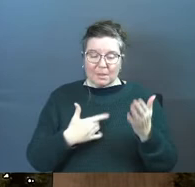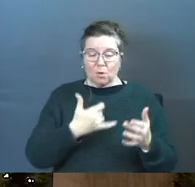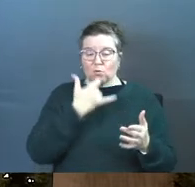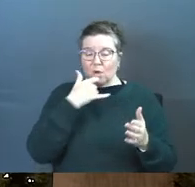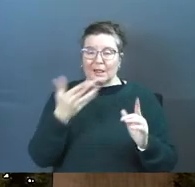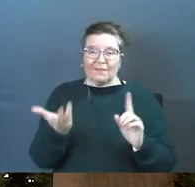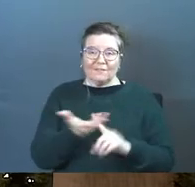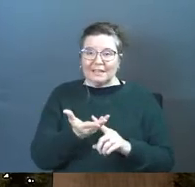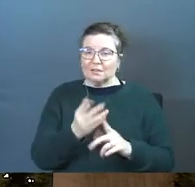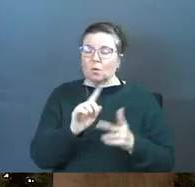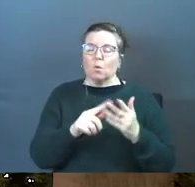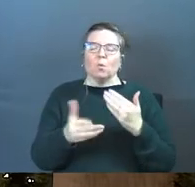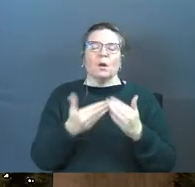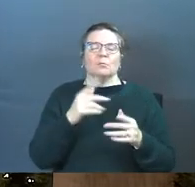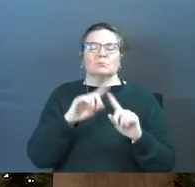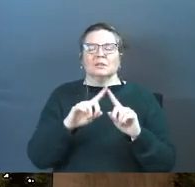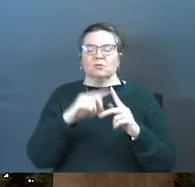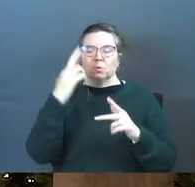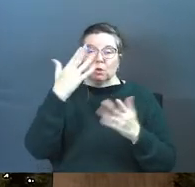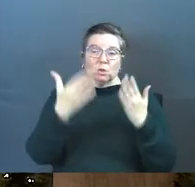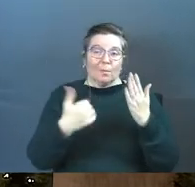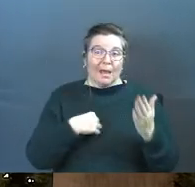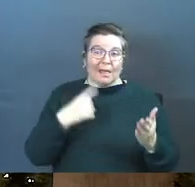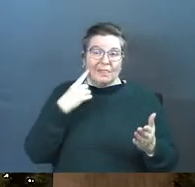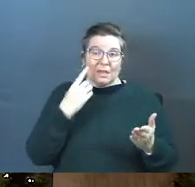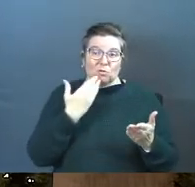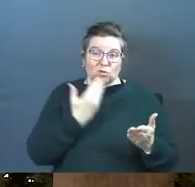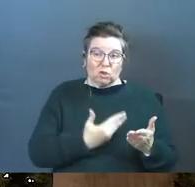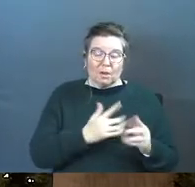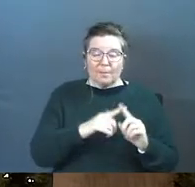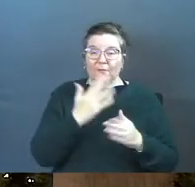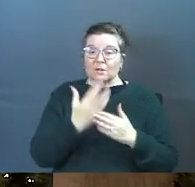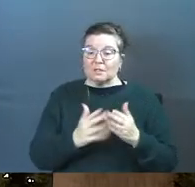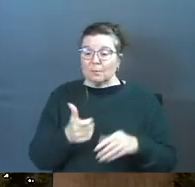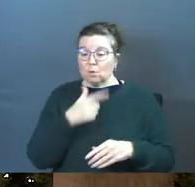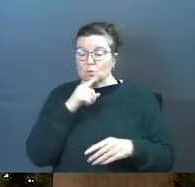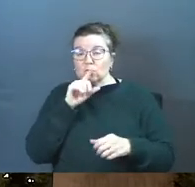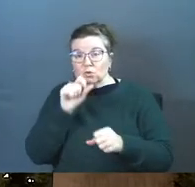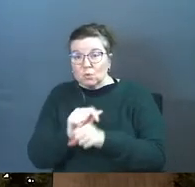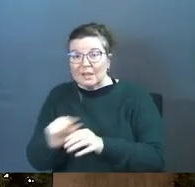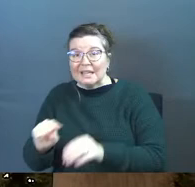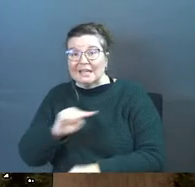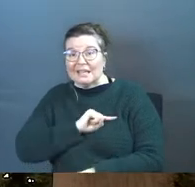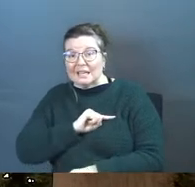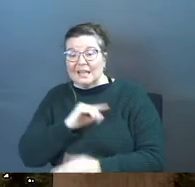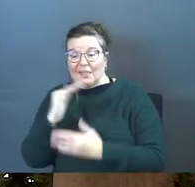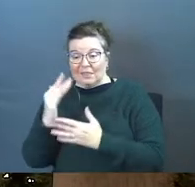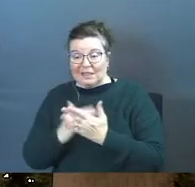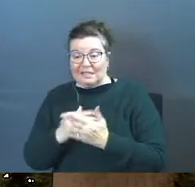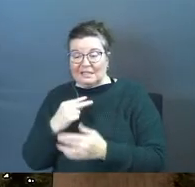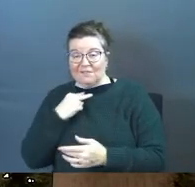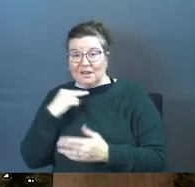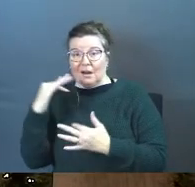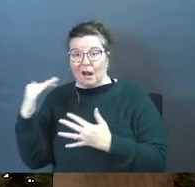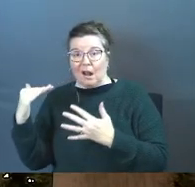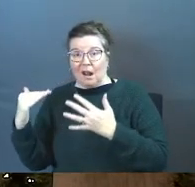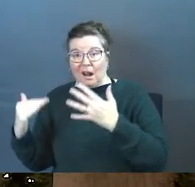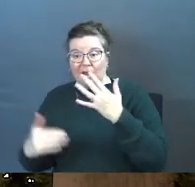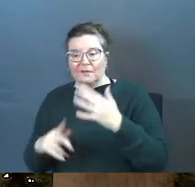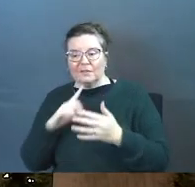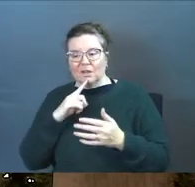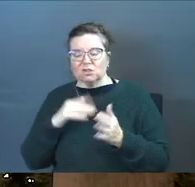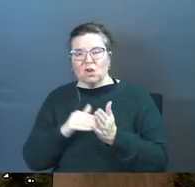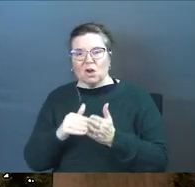they were wrongly convicted or there's all kinds of reasons that you might think it was good but for somebody who is truly guilty and the list of victims goes on and on,